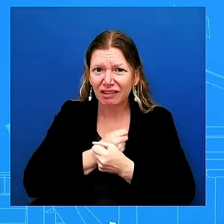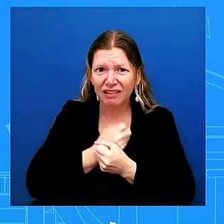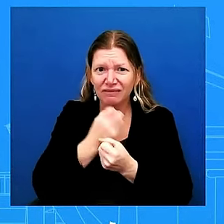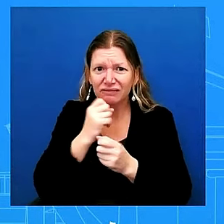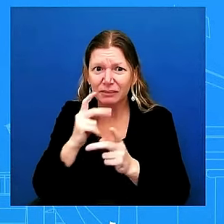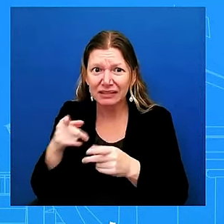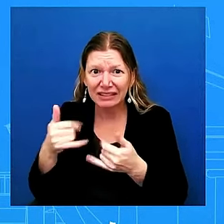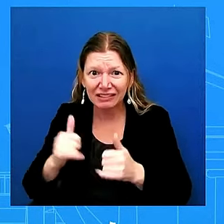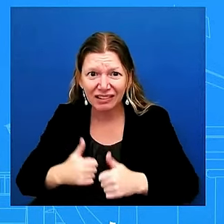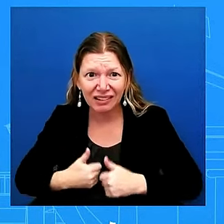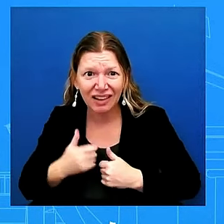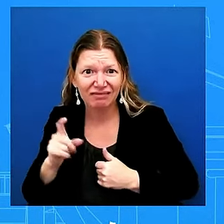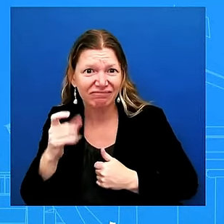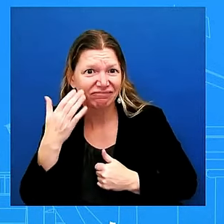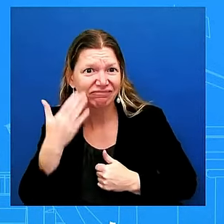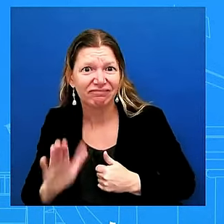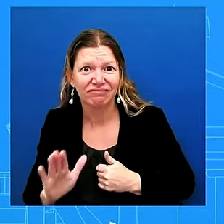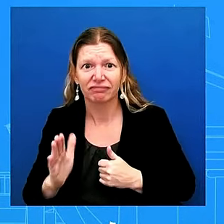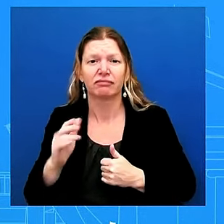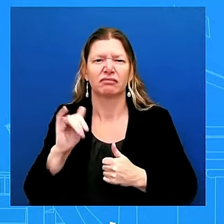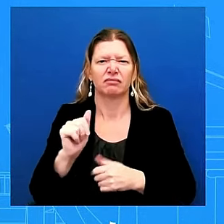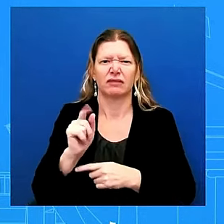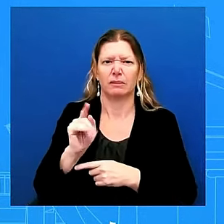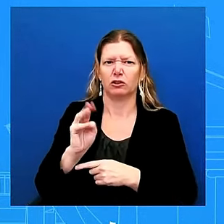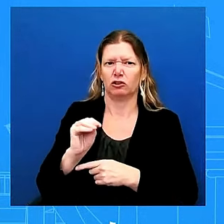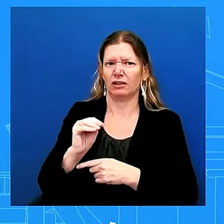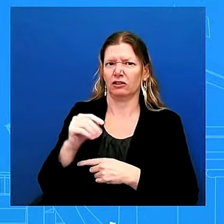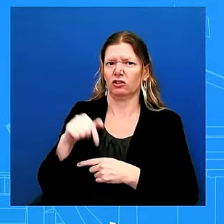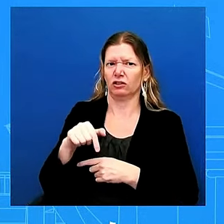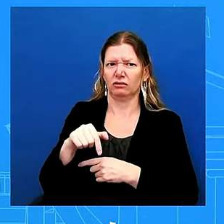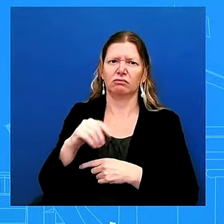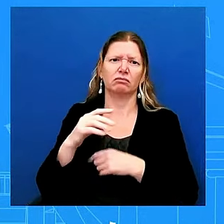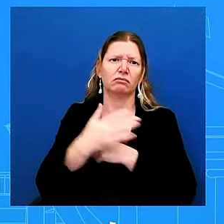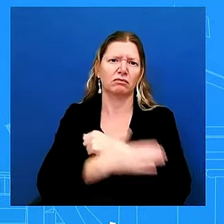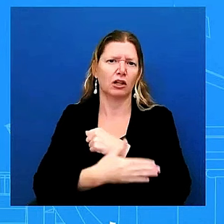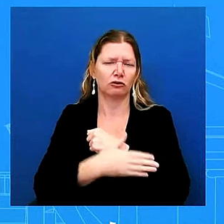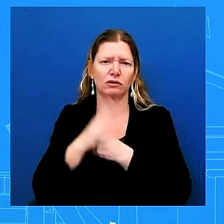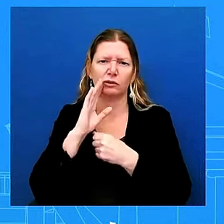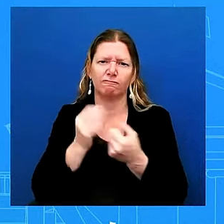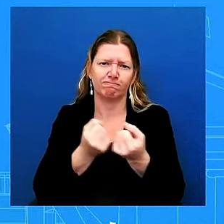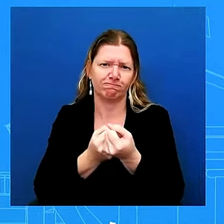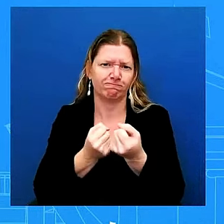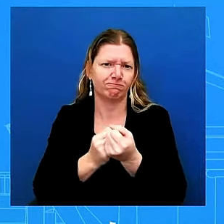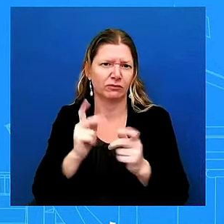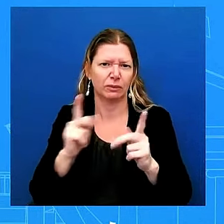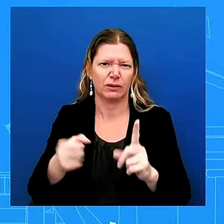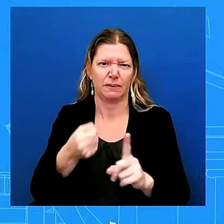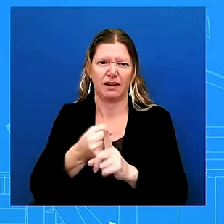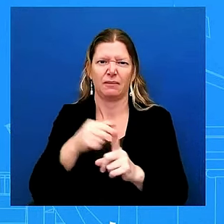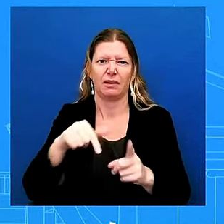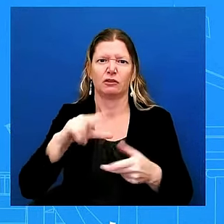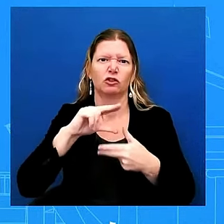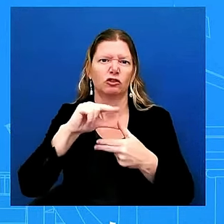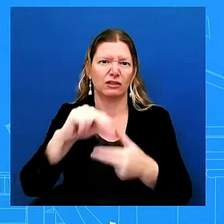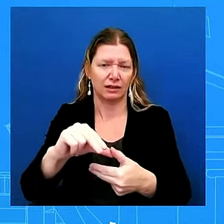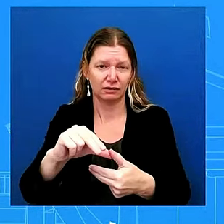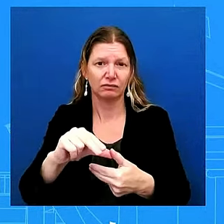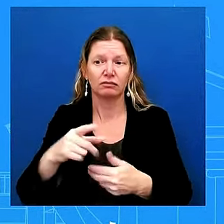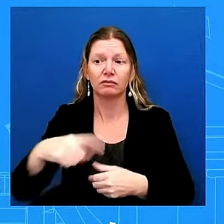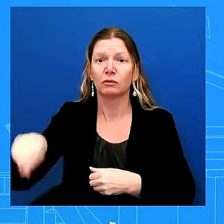this hurricane to the disaster survivors across the region the biden harris administration is committed to supporting